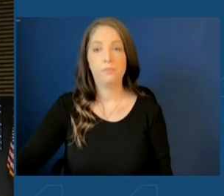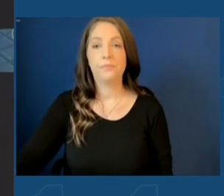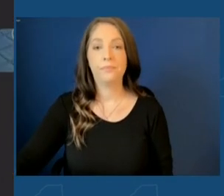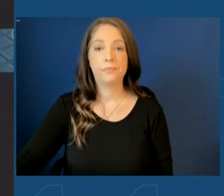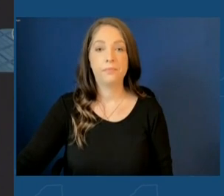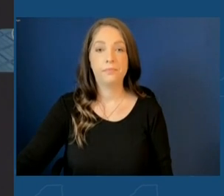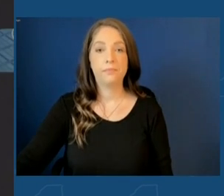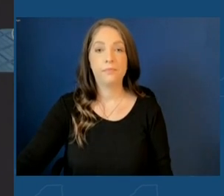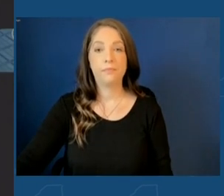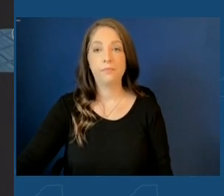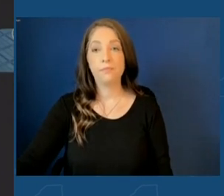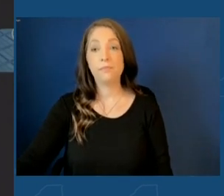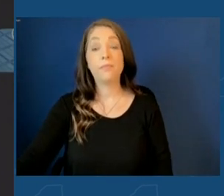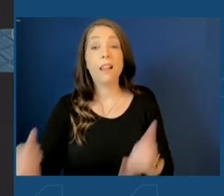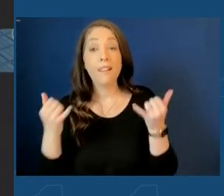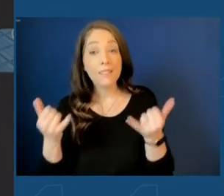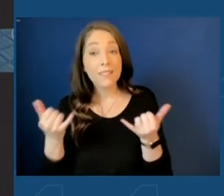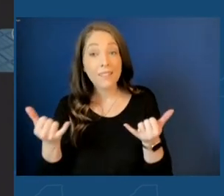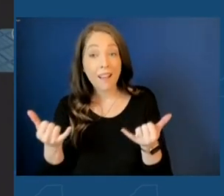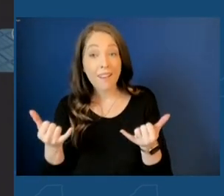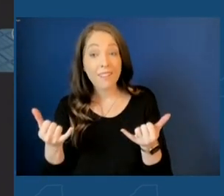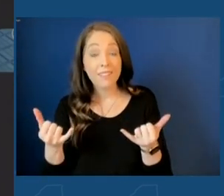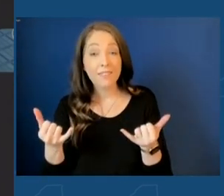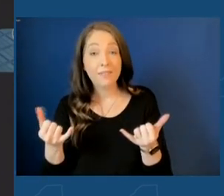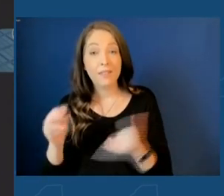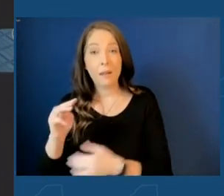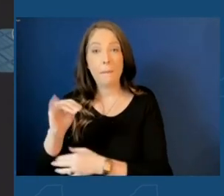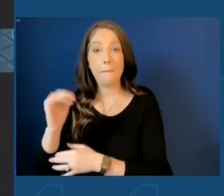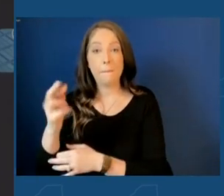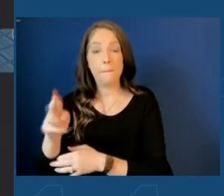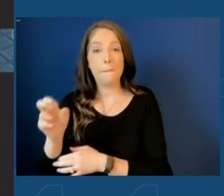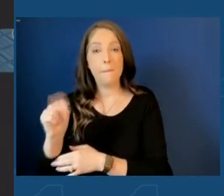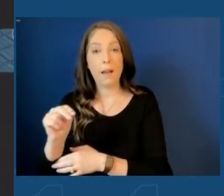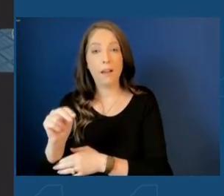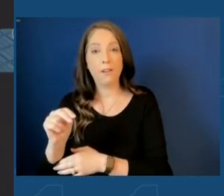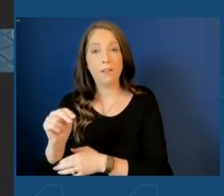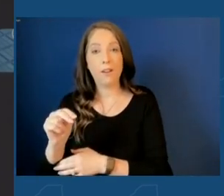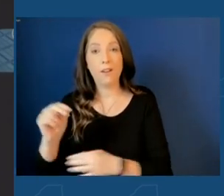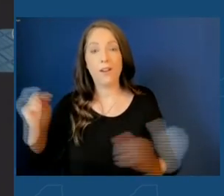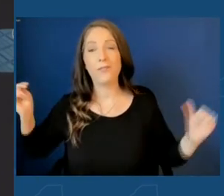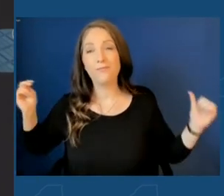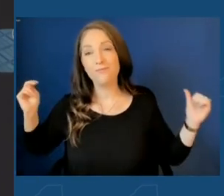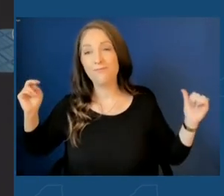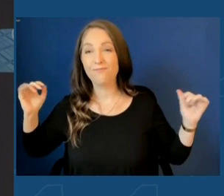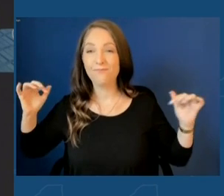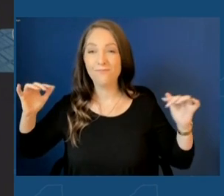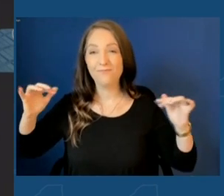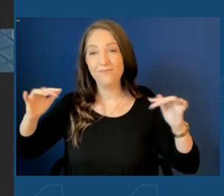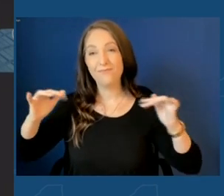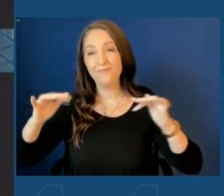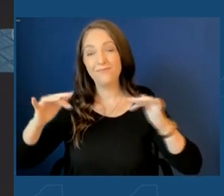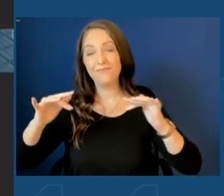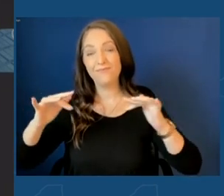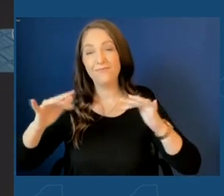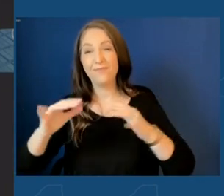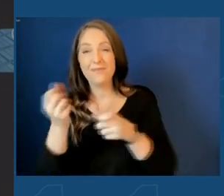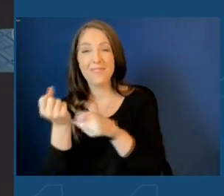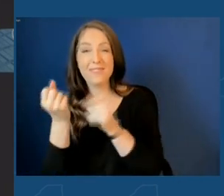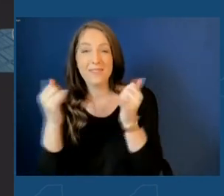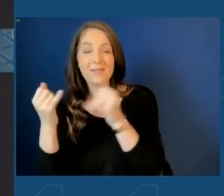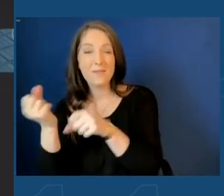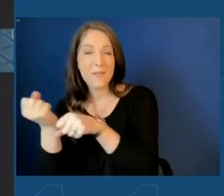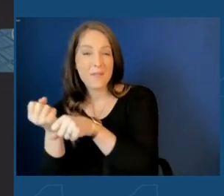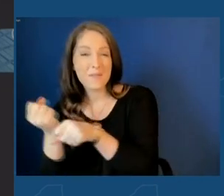And today, folks, today, Micron is walking in from the cornfields to play ball in White Pine